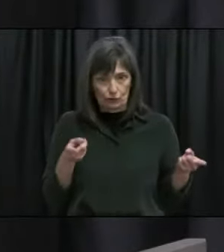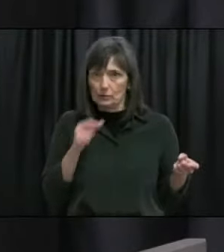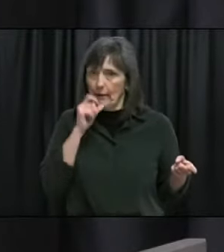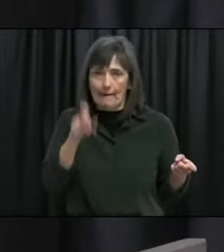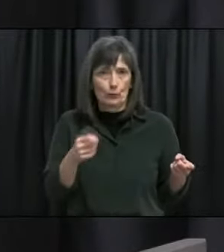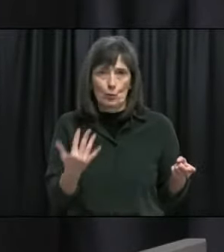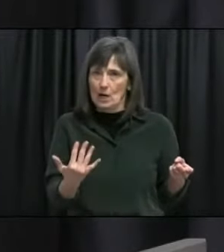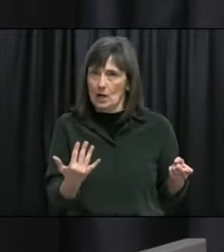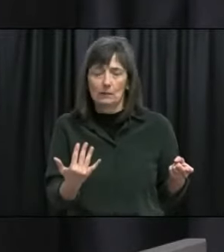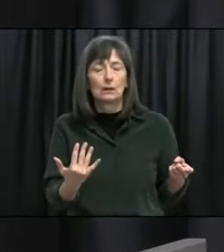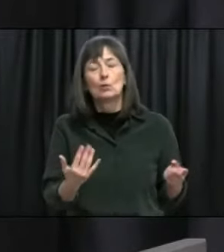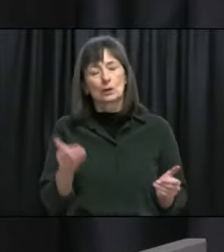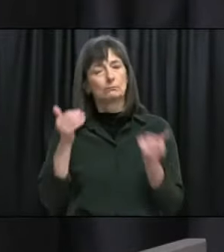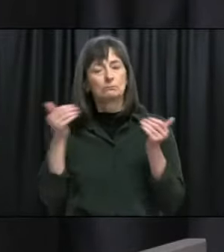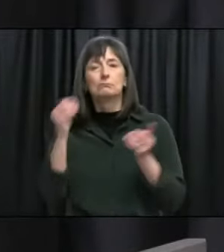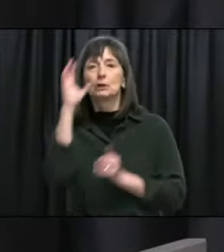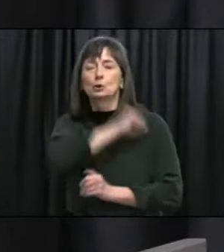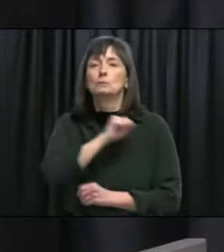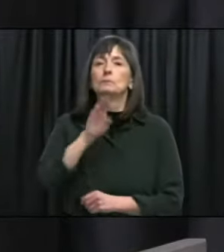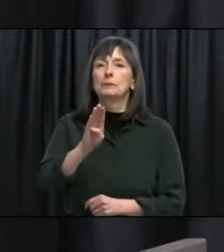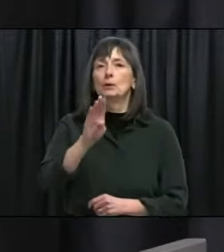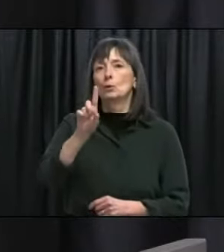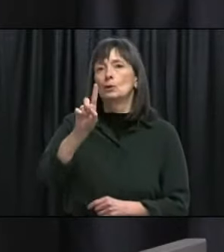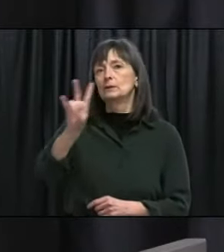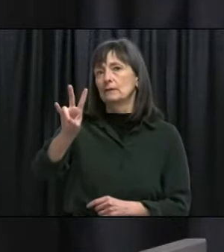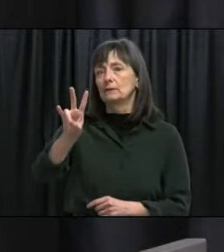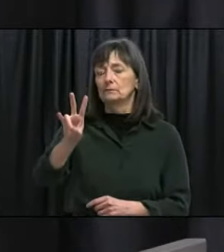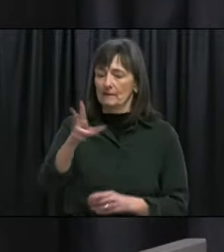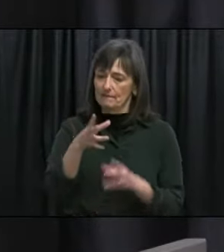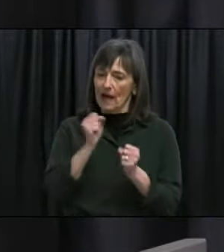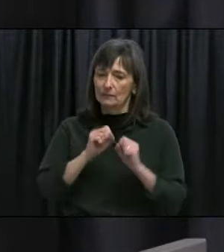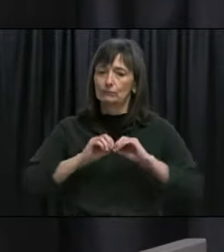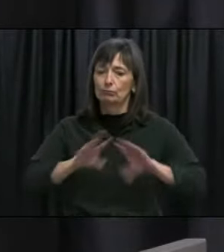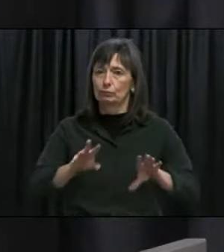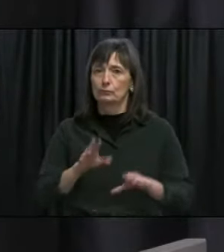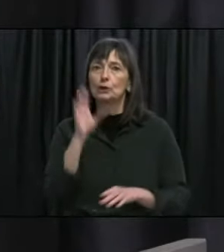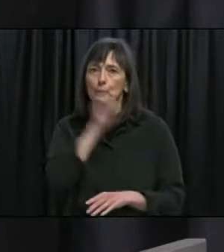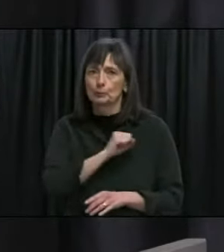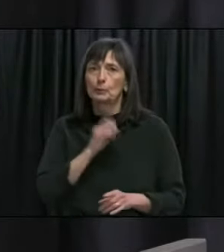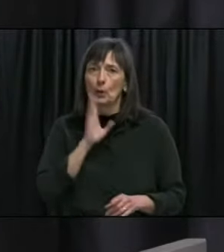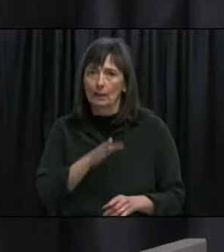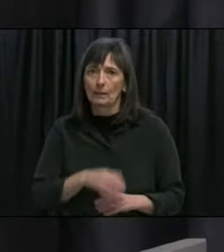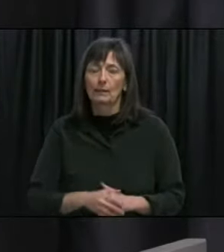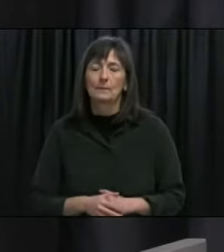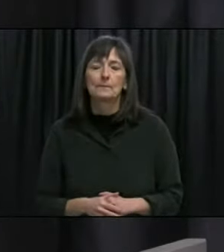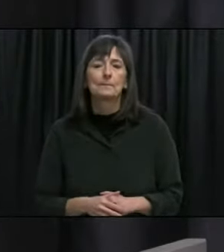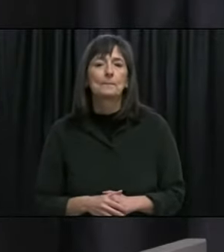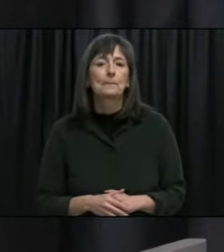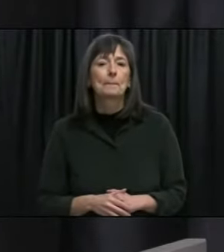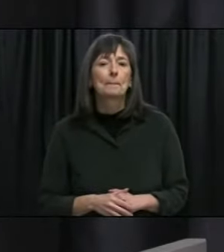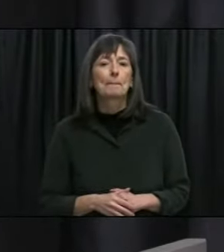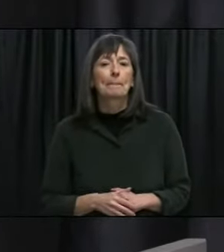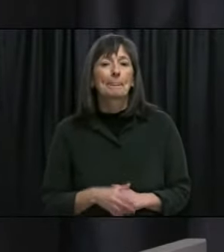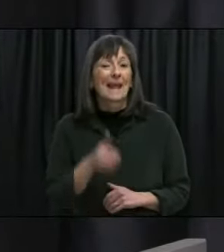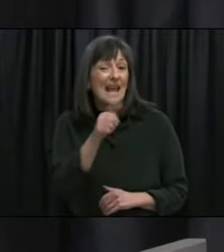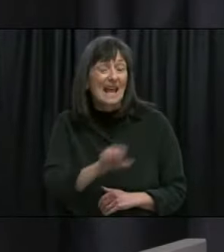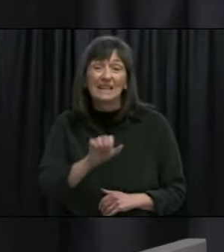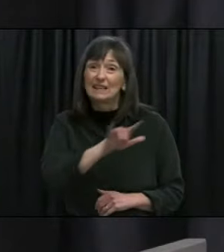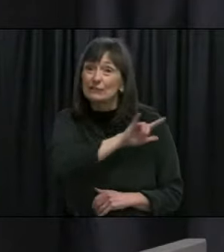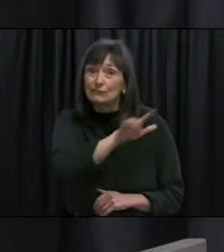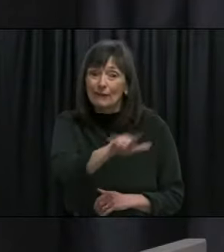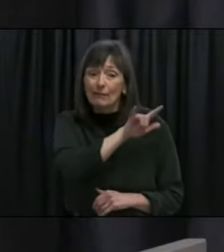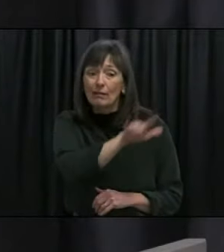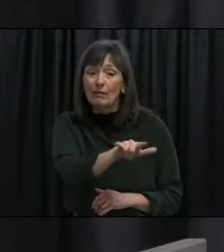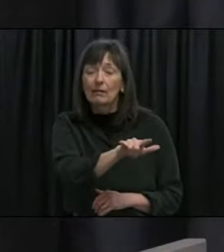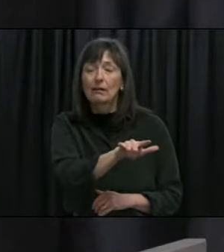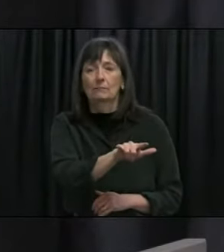was and we would respond accordingly so yeah so at this point any cases that are coming in from travel certainly are